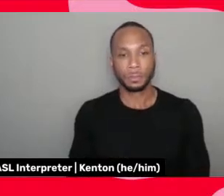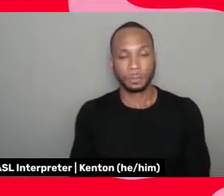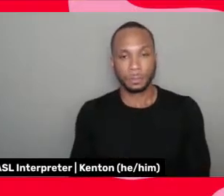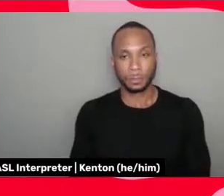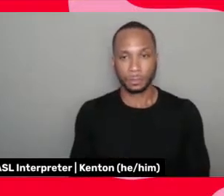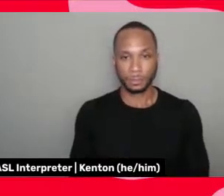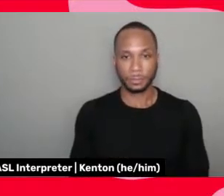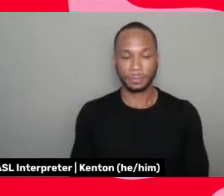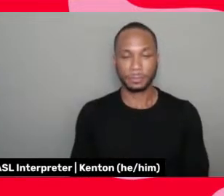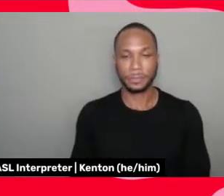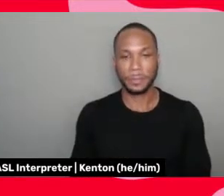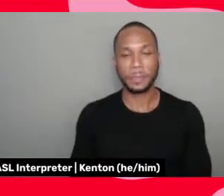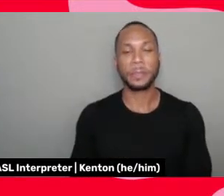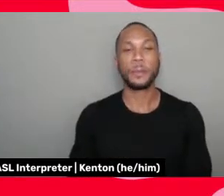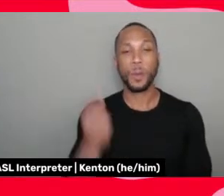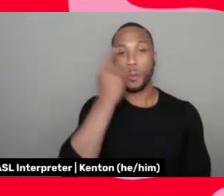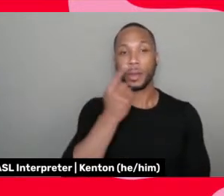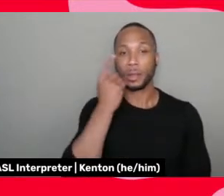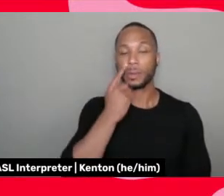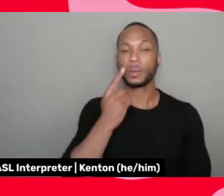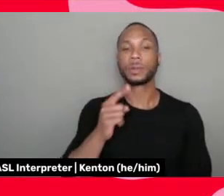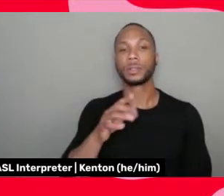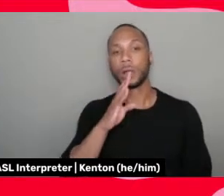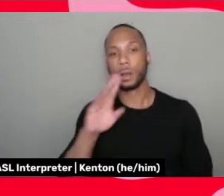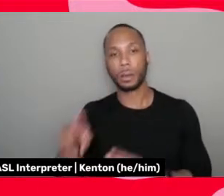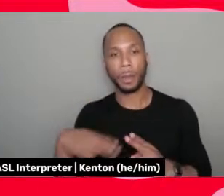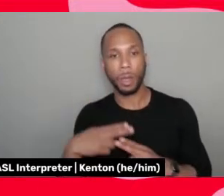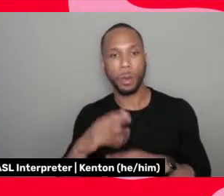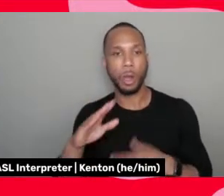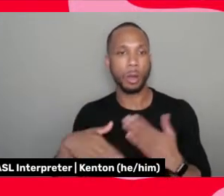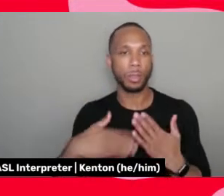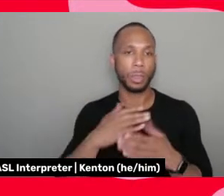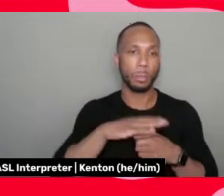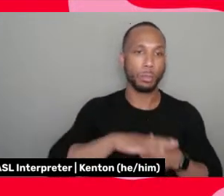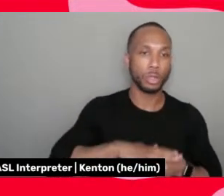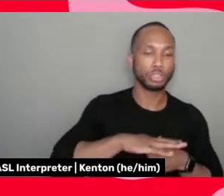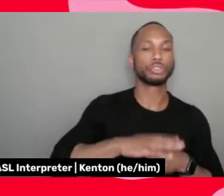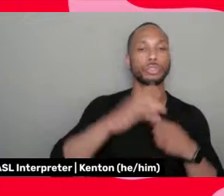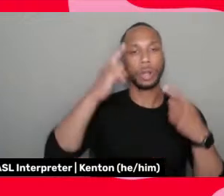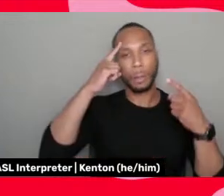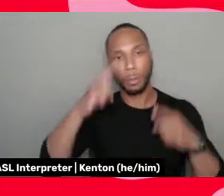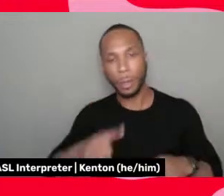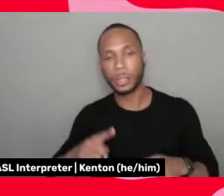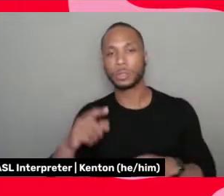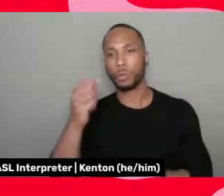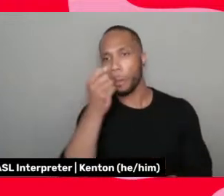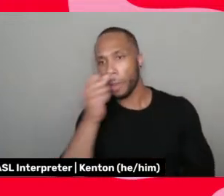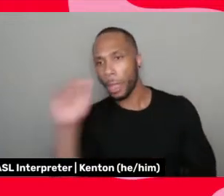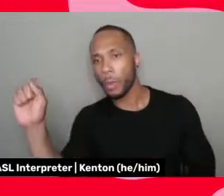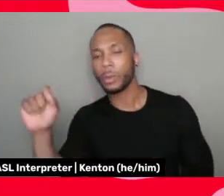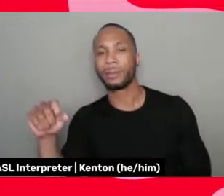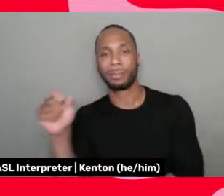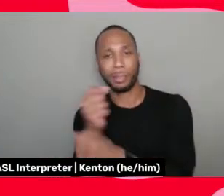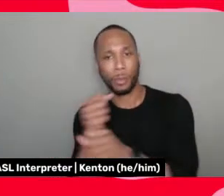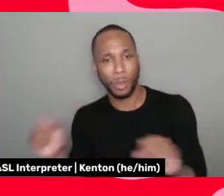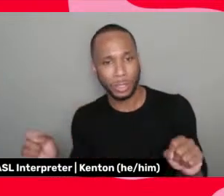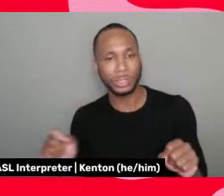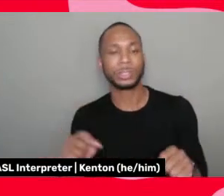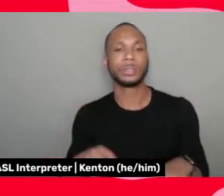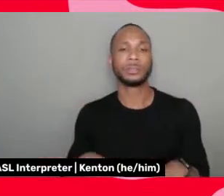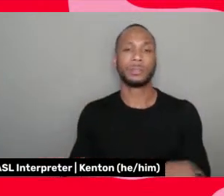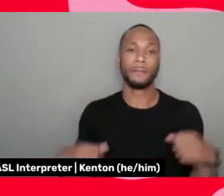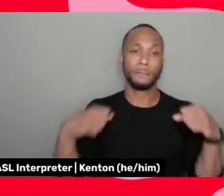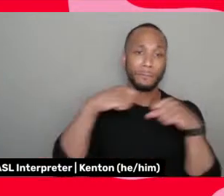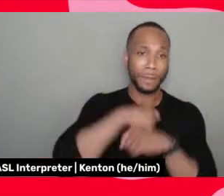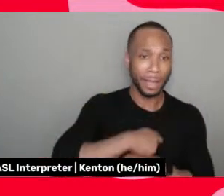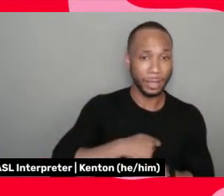about all of the pressures and the compromises and rebellion and liberation, um, the, the fight or